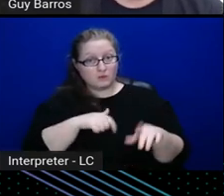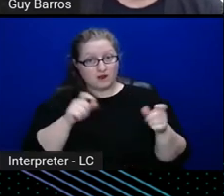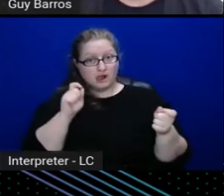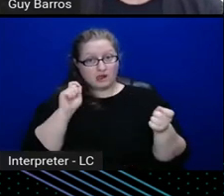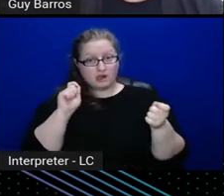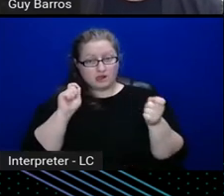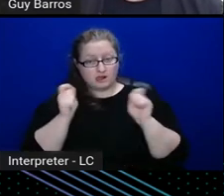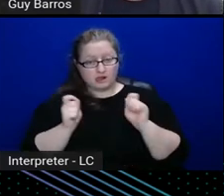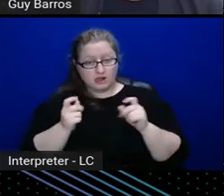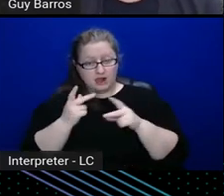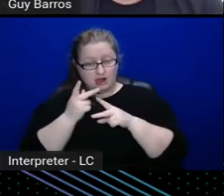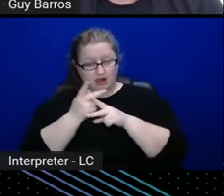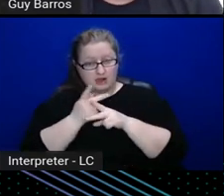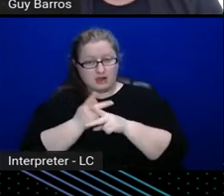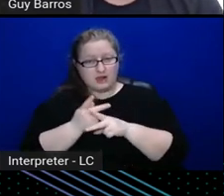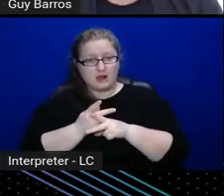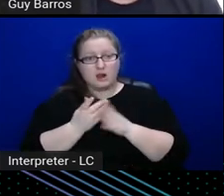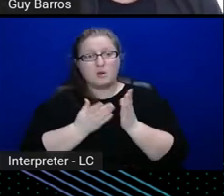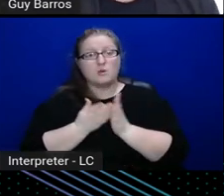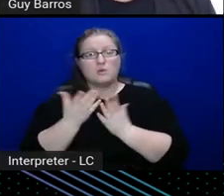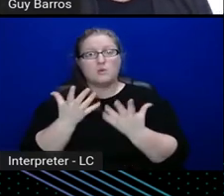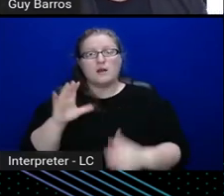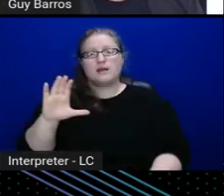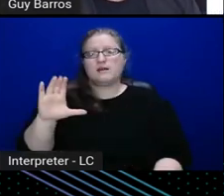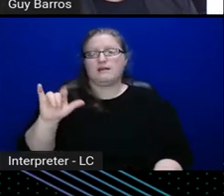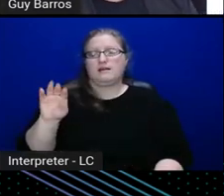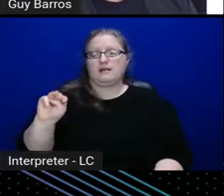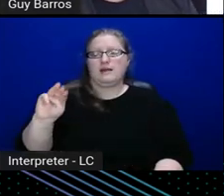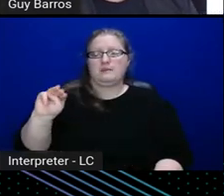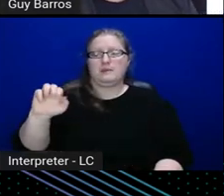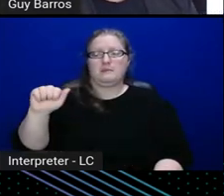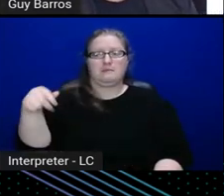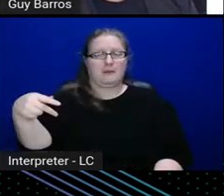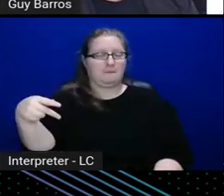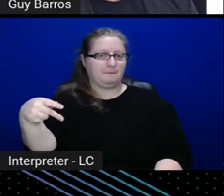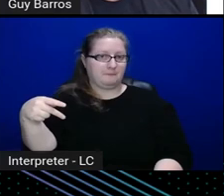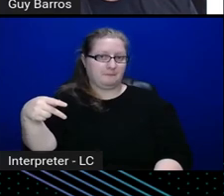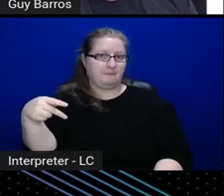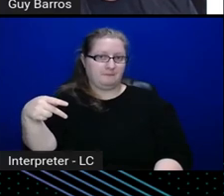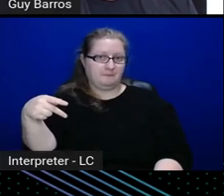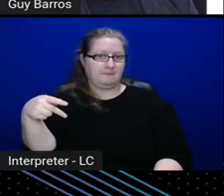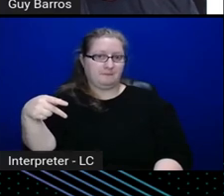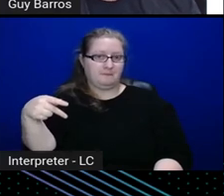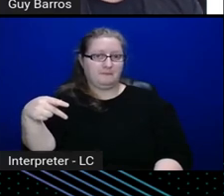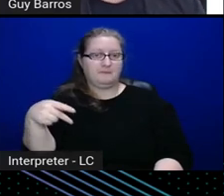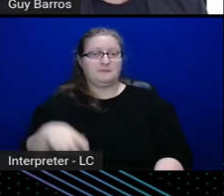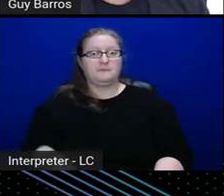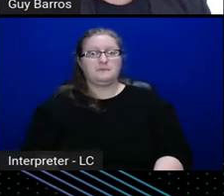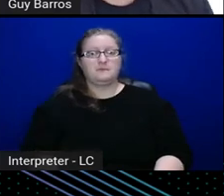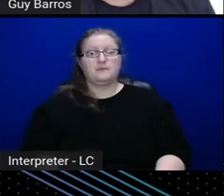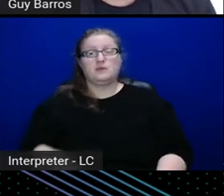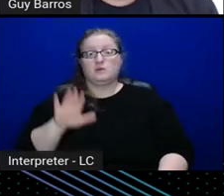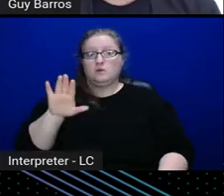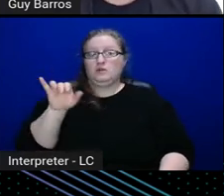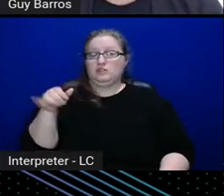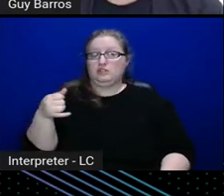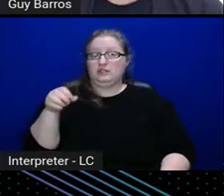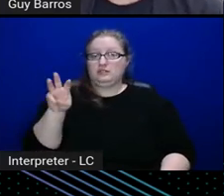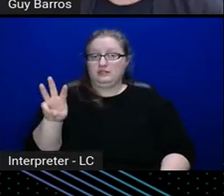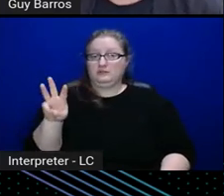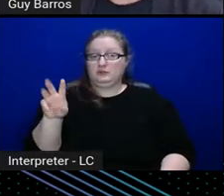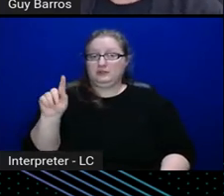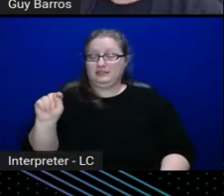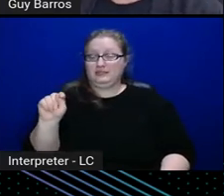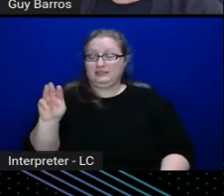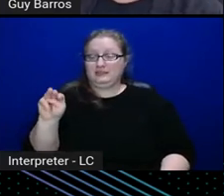is via claim mappings, and claim mappings, is where you get your JWT metadata, and put